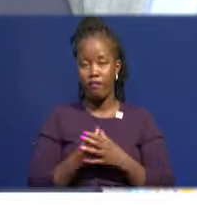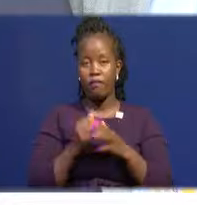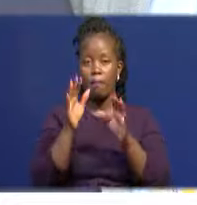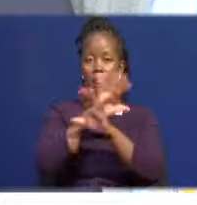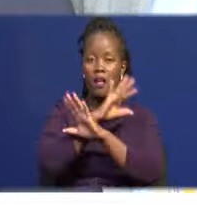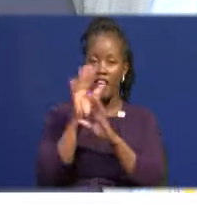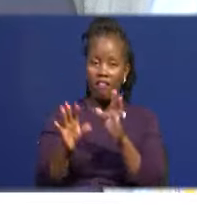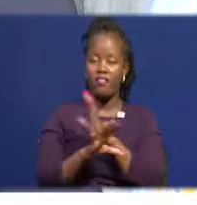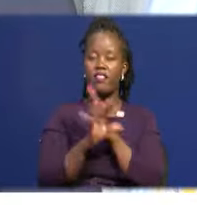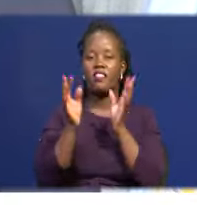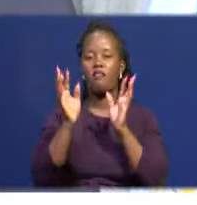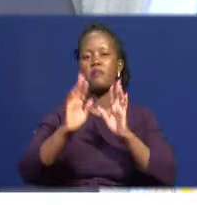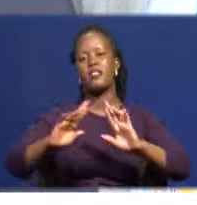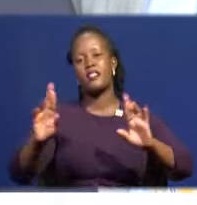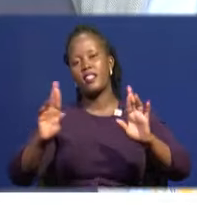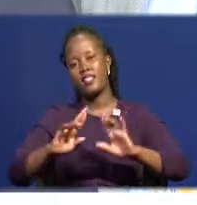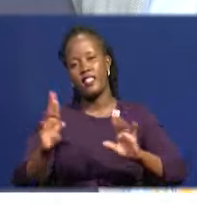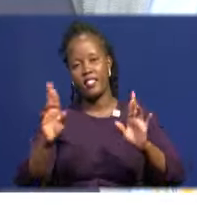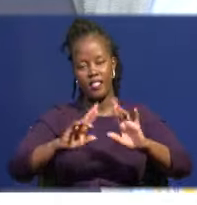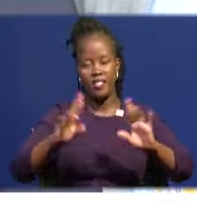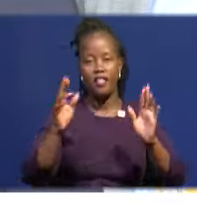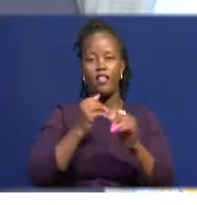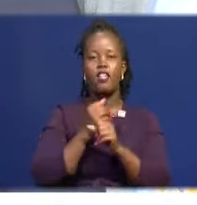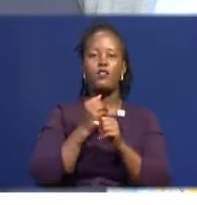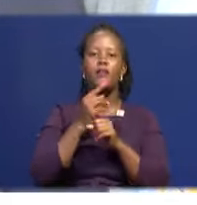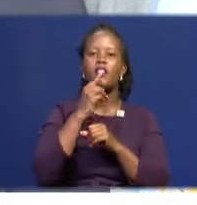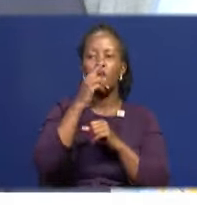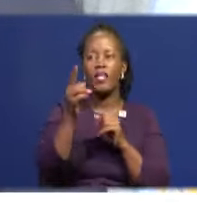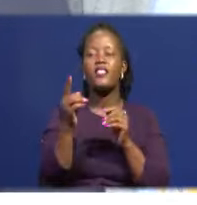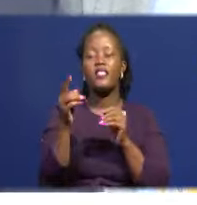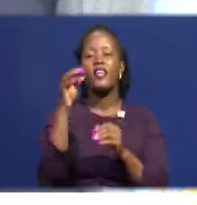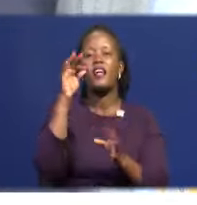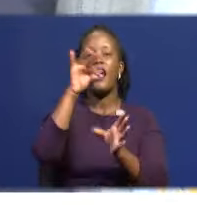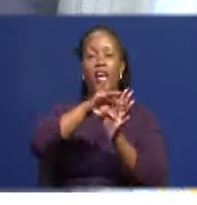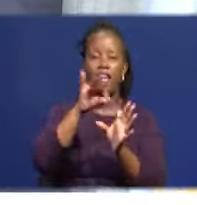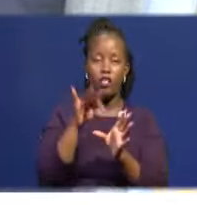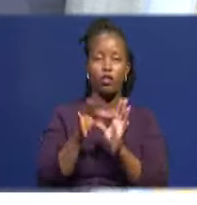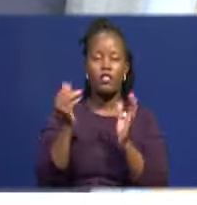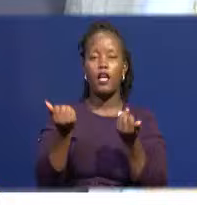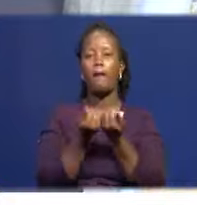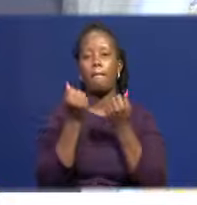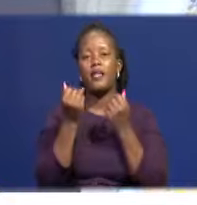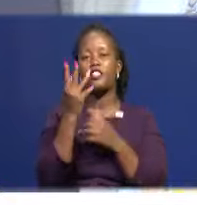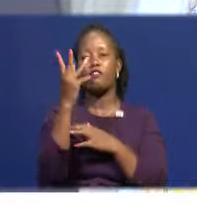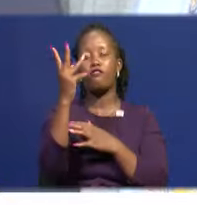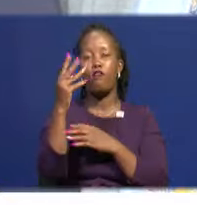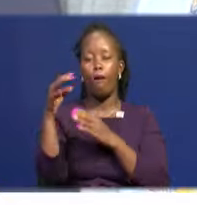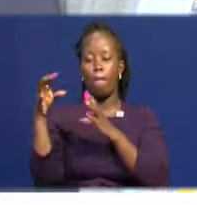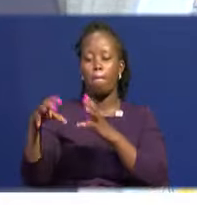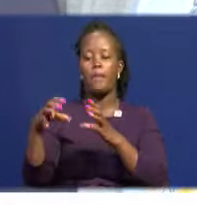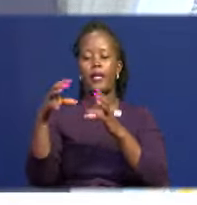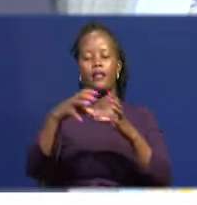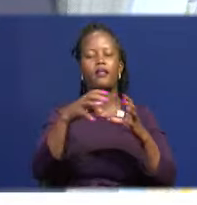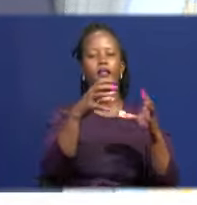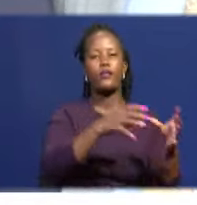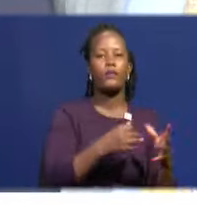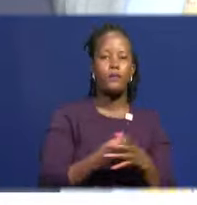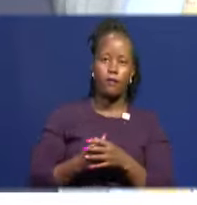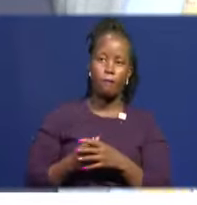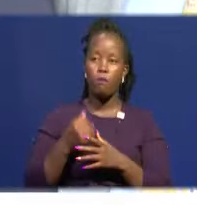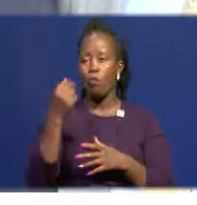have been put in place to roll out the election in four phases as follows. Phase 1. On the